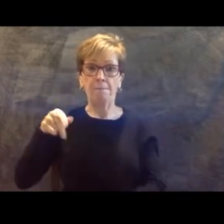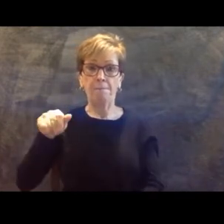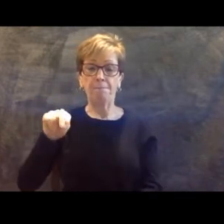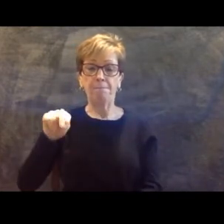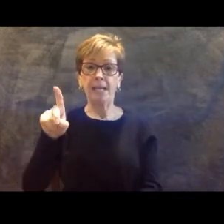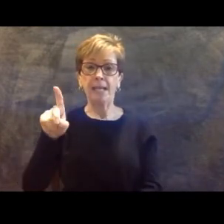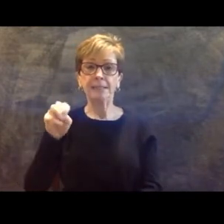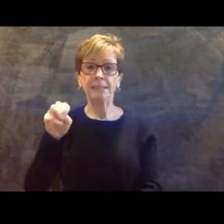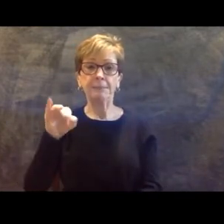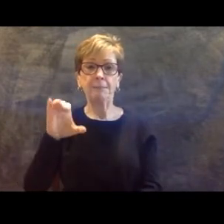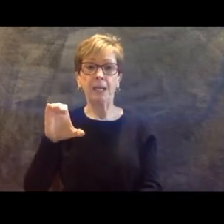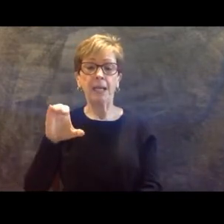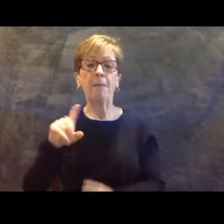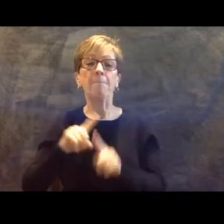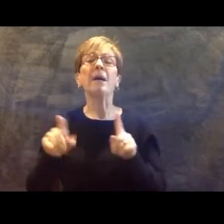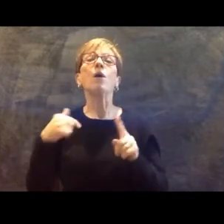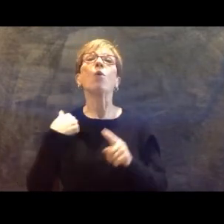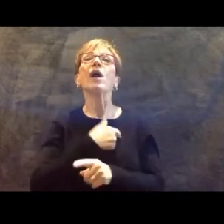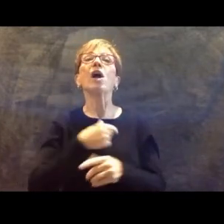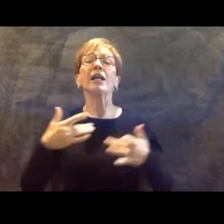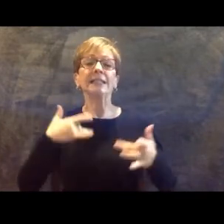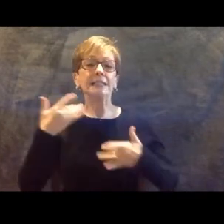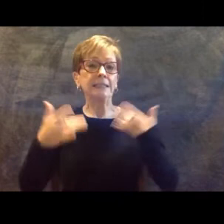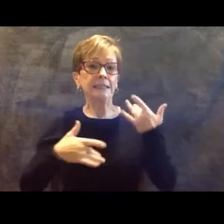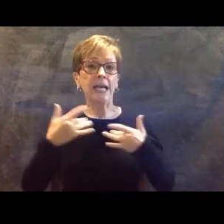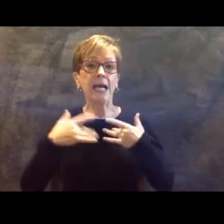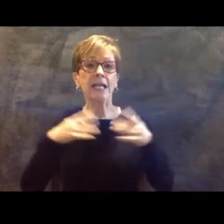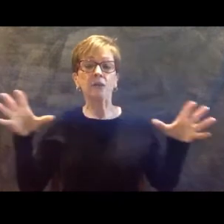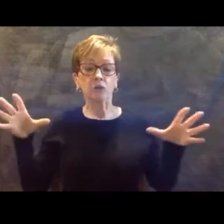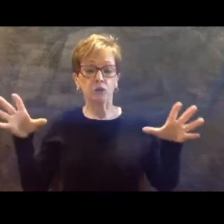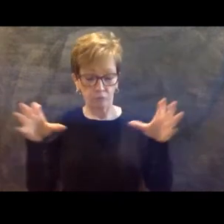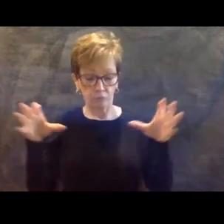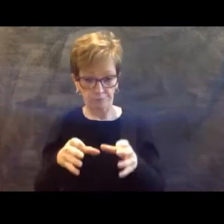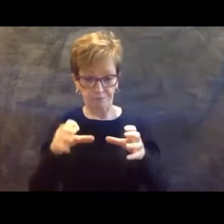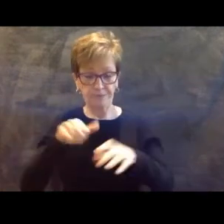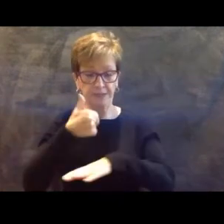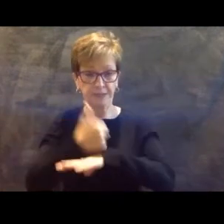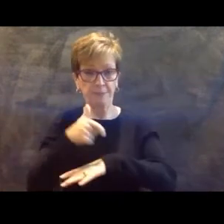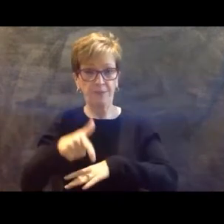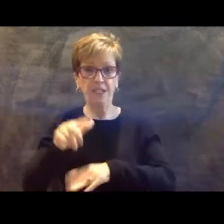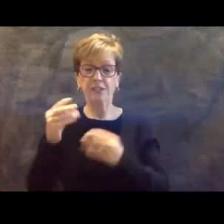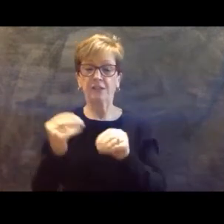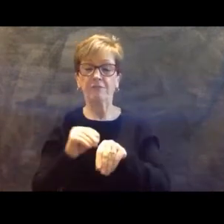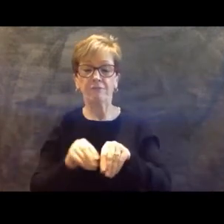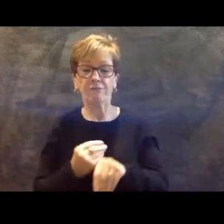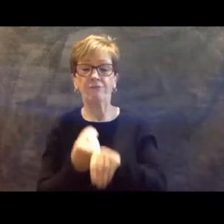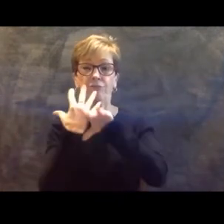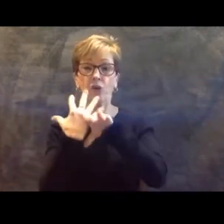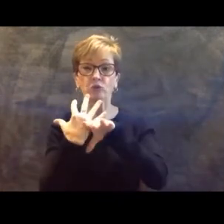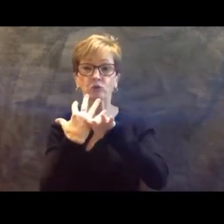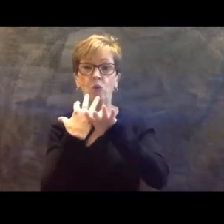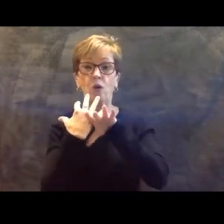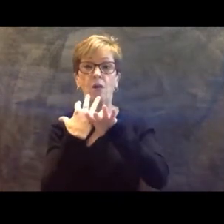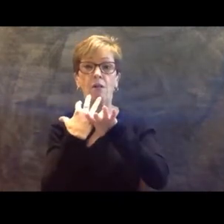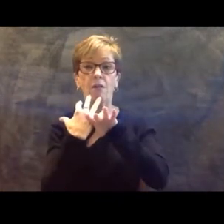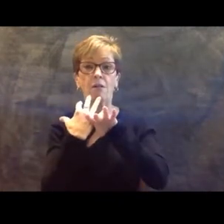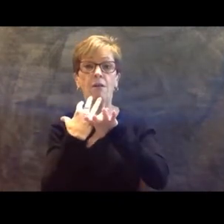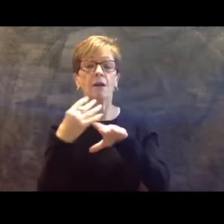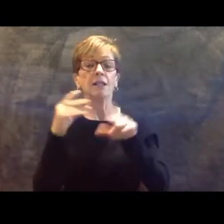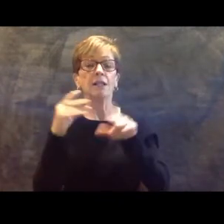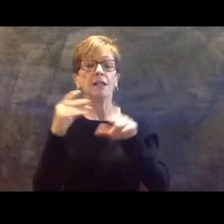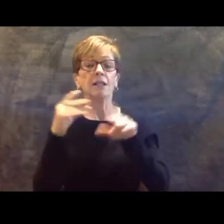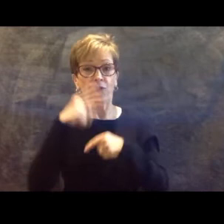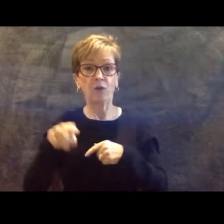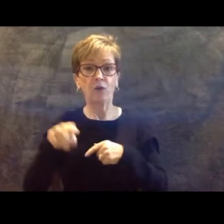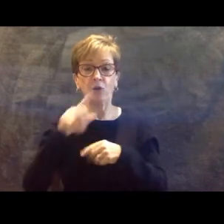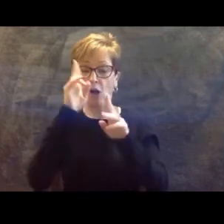able to put together this virtual ceremony for you today to honor your incredible, incredible achievements. I'd love